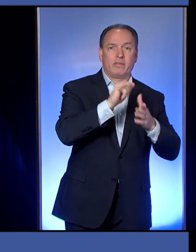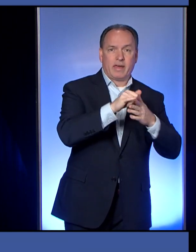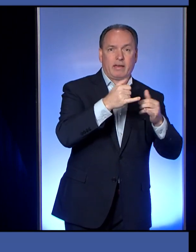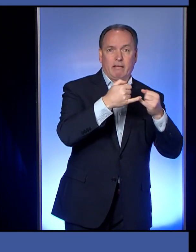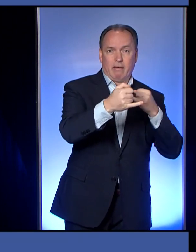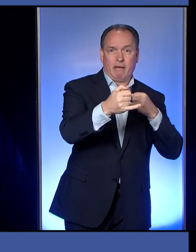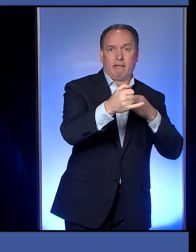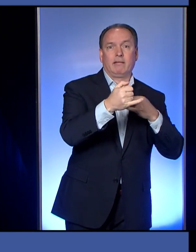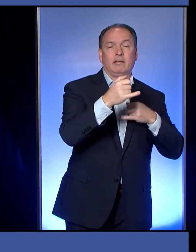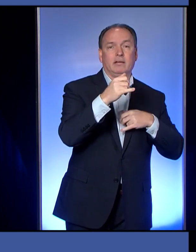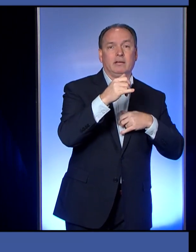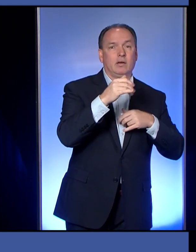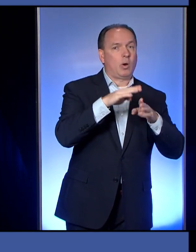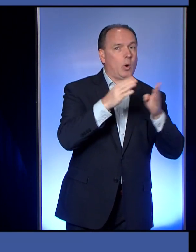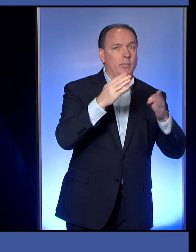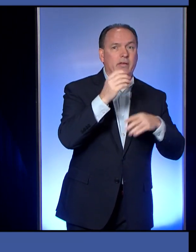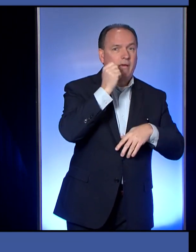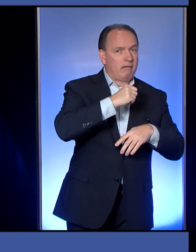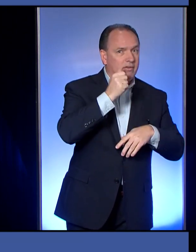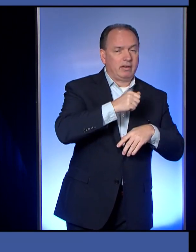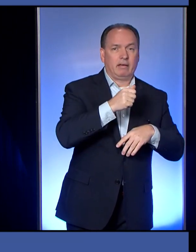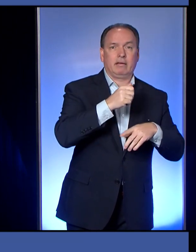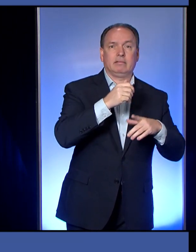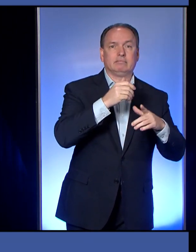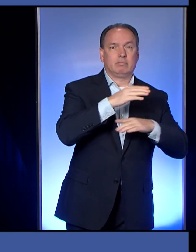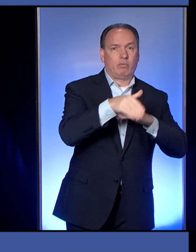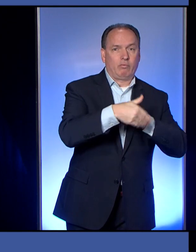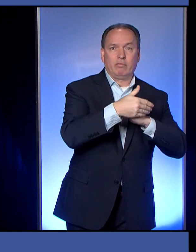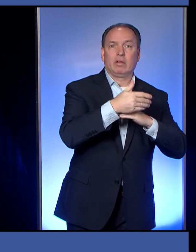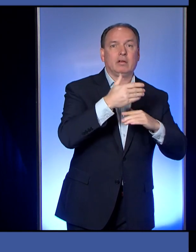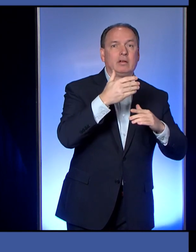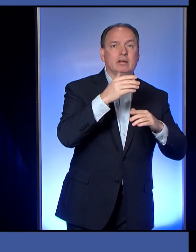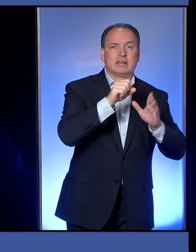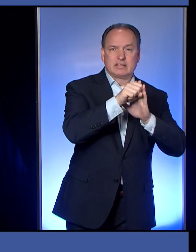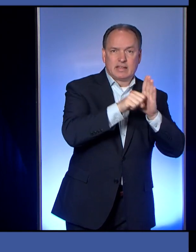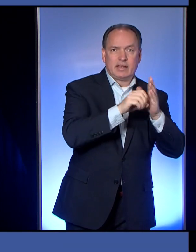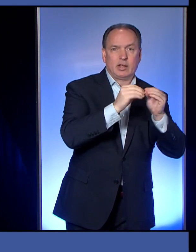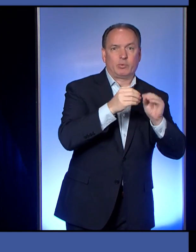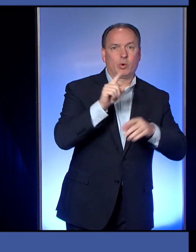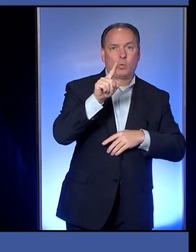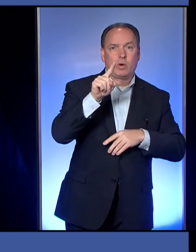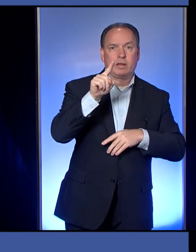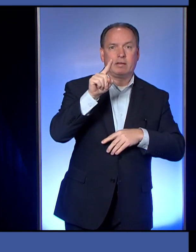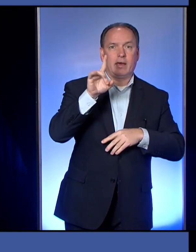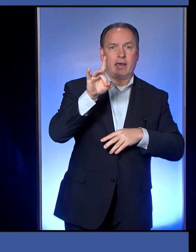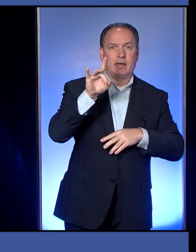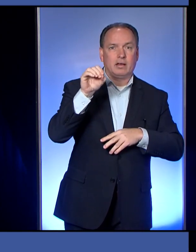24 hours a day, seven days a week. It's a state number. It's 1-800-932